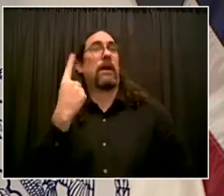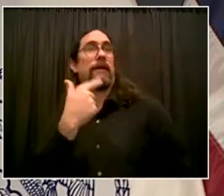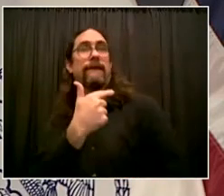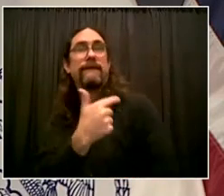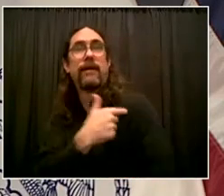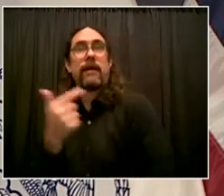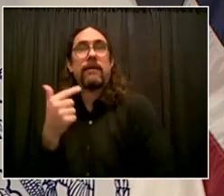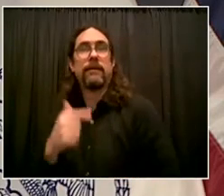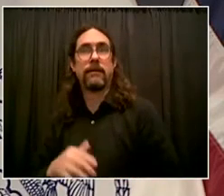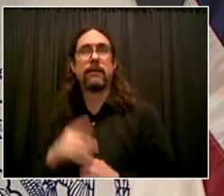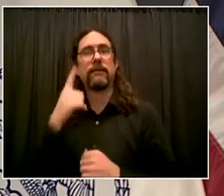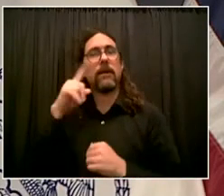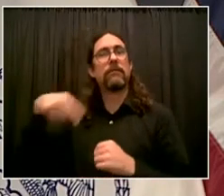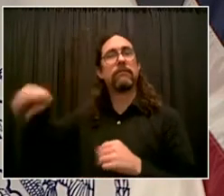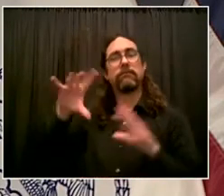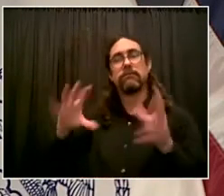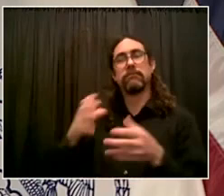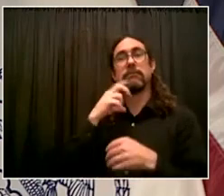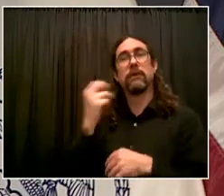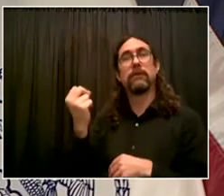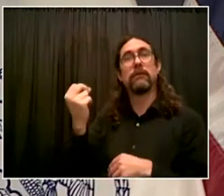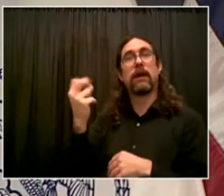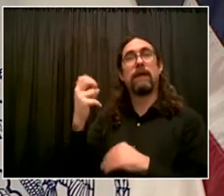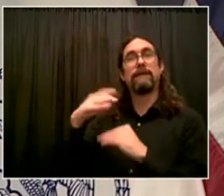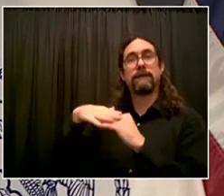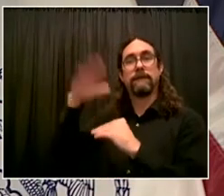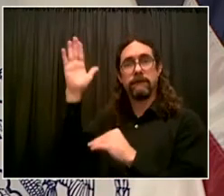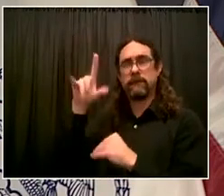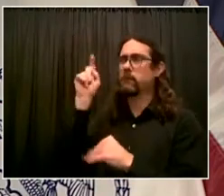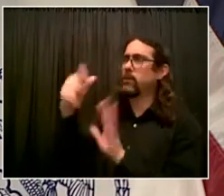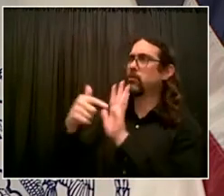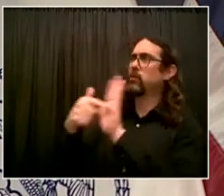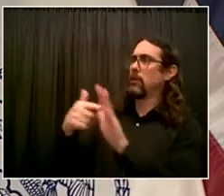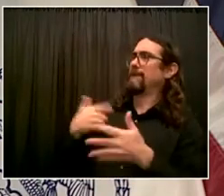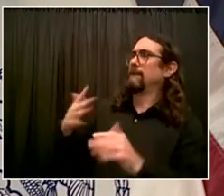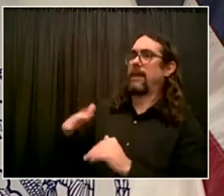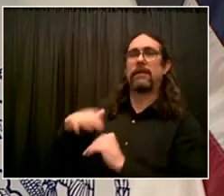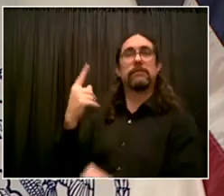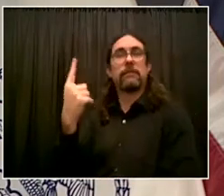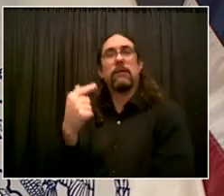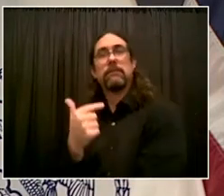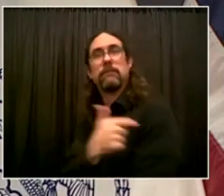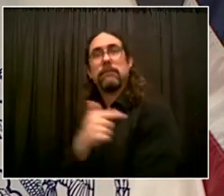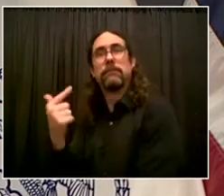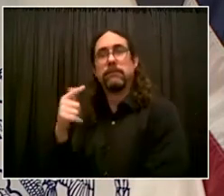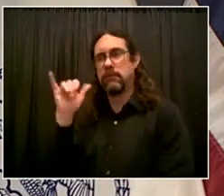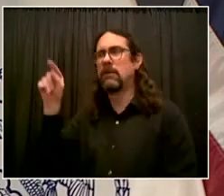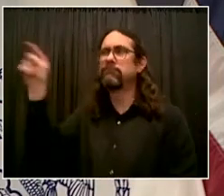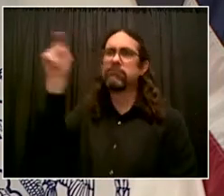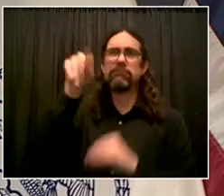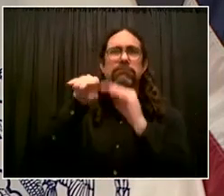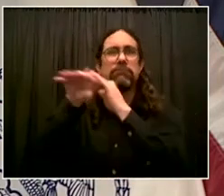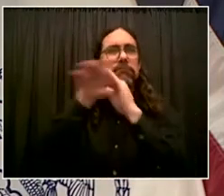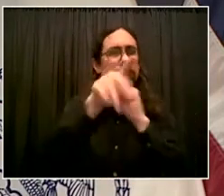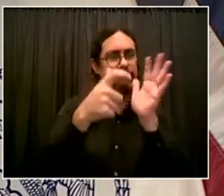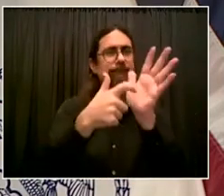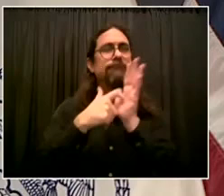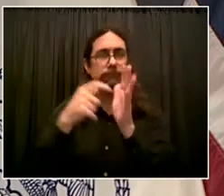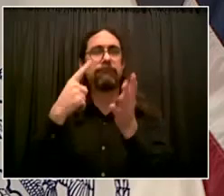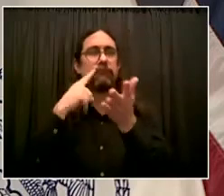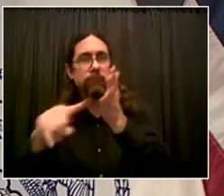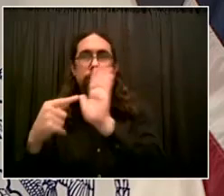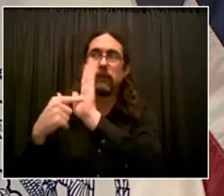with very few problems. You know, there's been a few challenges, but not many. So we now are going to deepen that effort